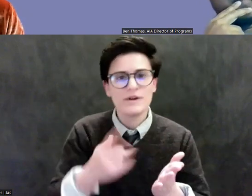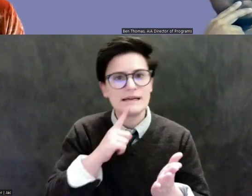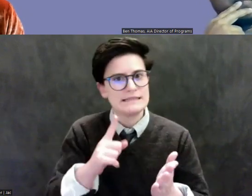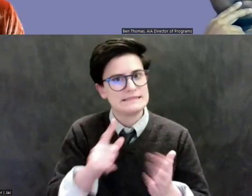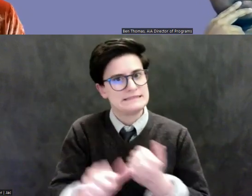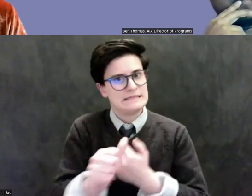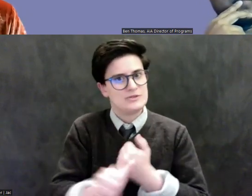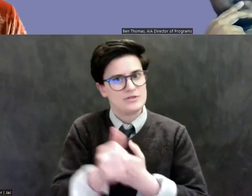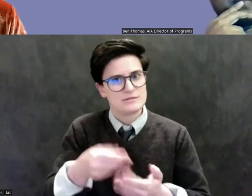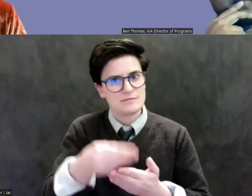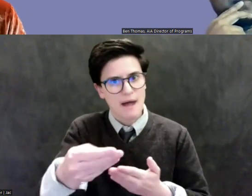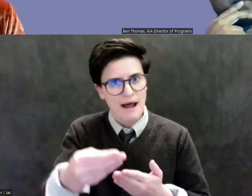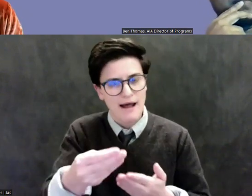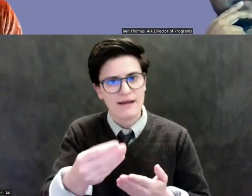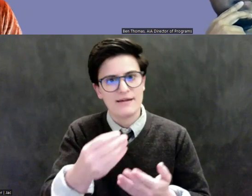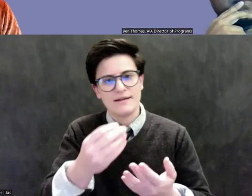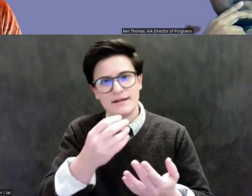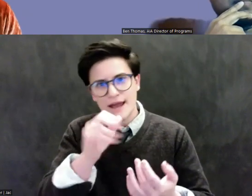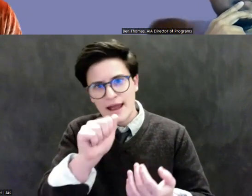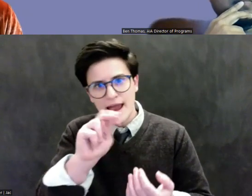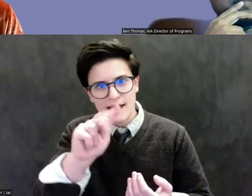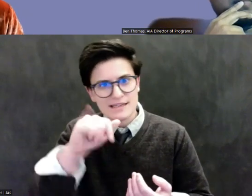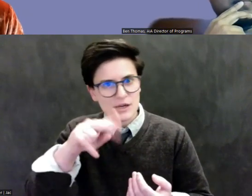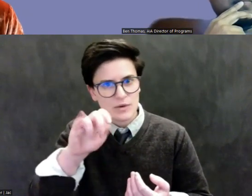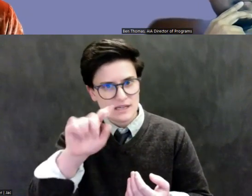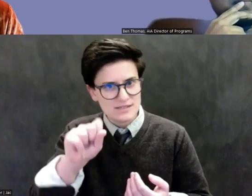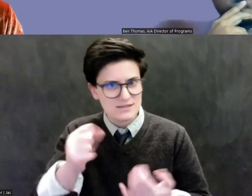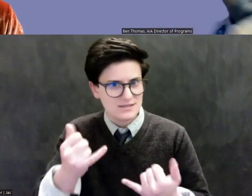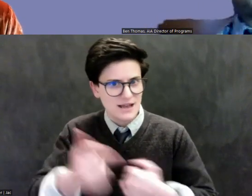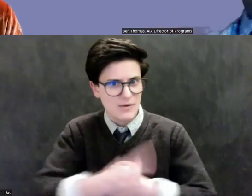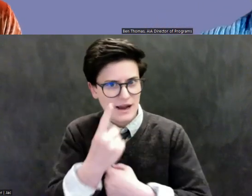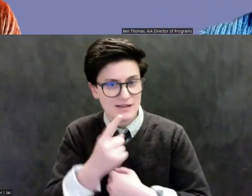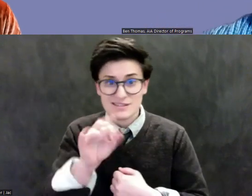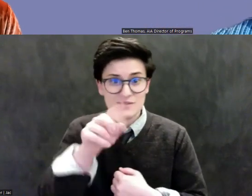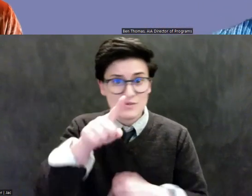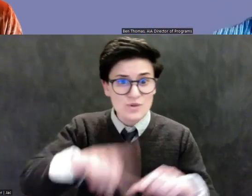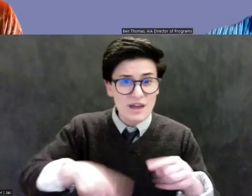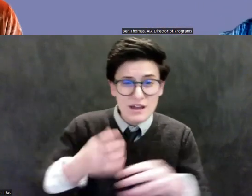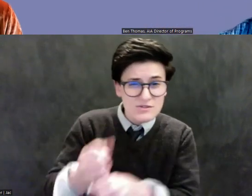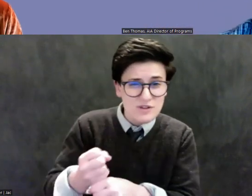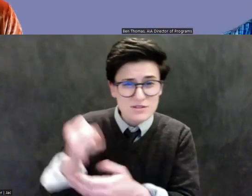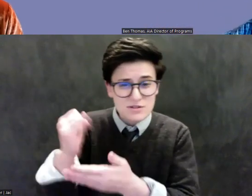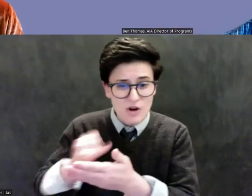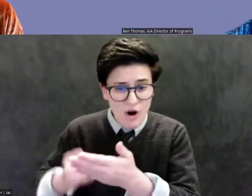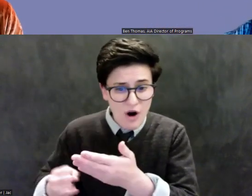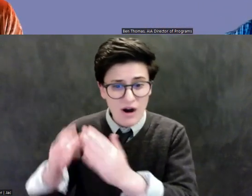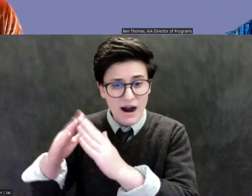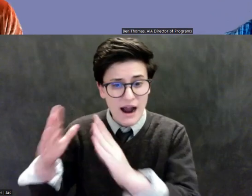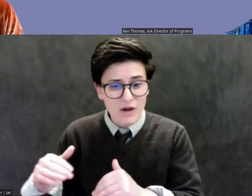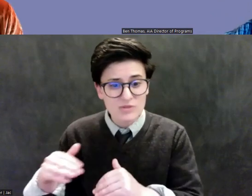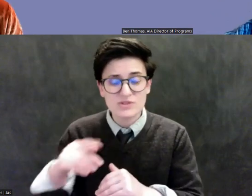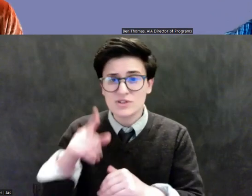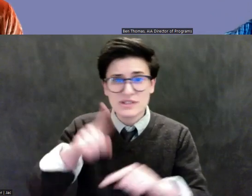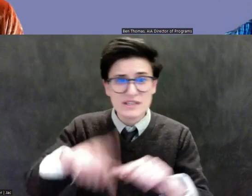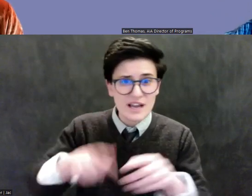if you can't trust to buy it from a major auction house, if you can't trust it to buy it at a major dealer, clearly you have to do your own homework. Um,